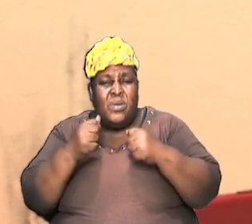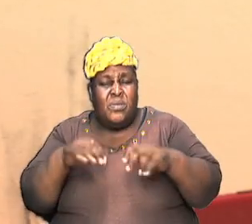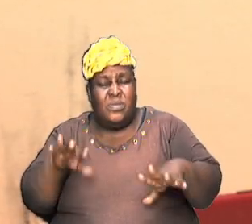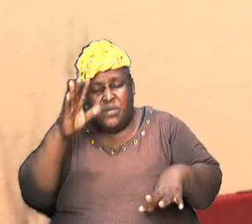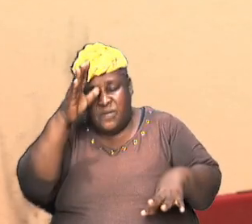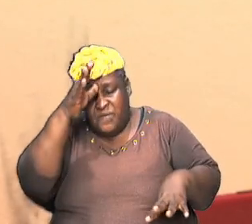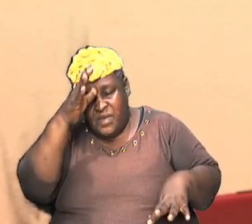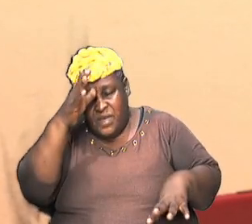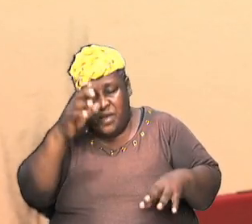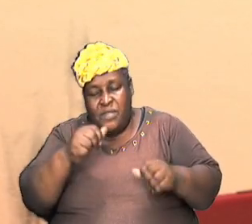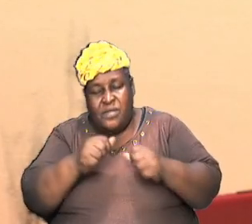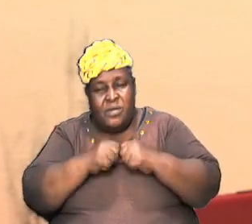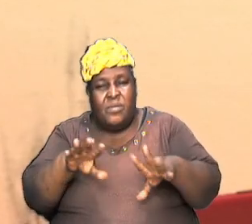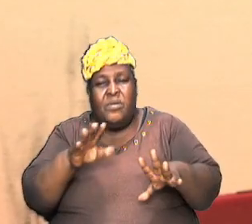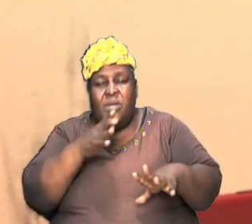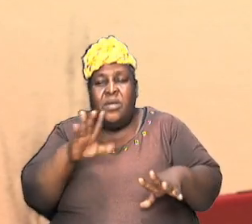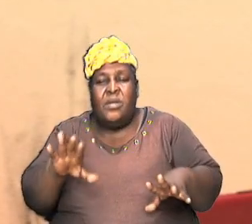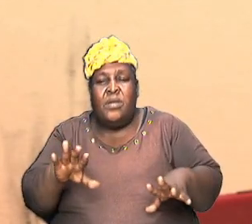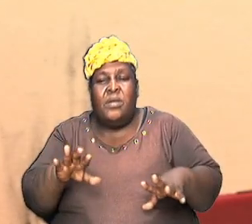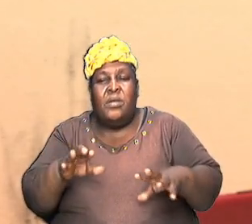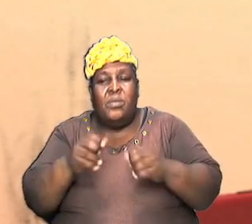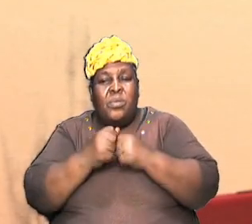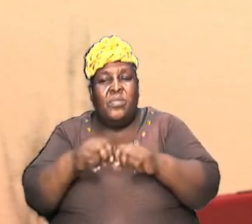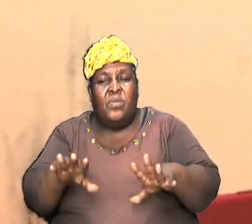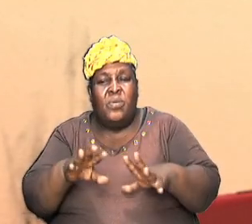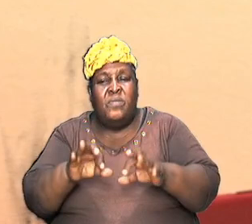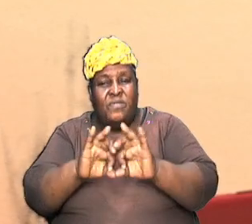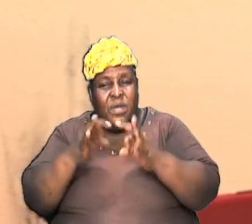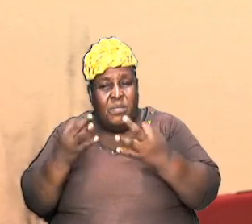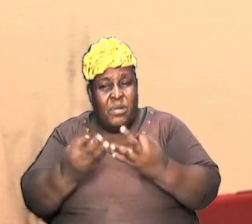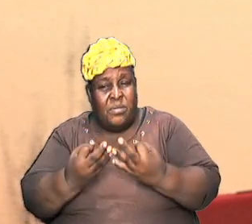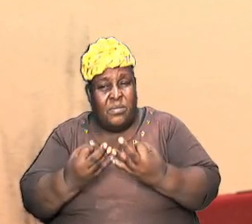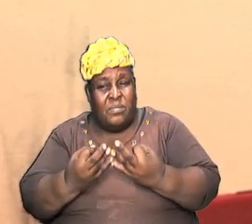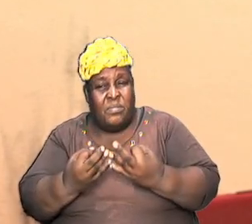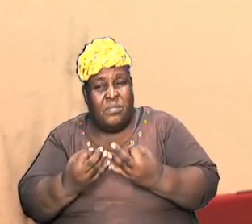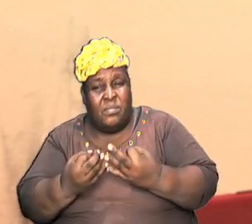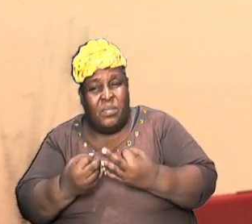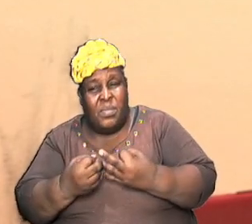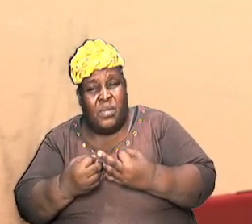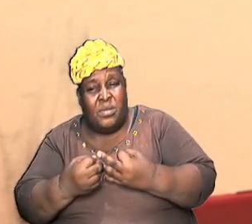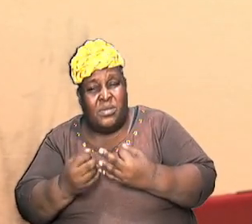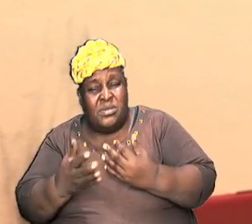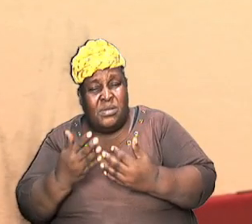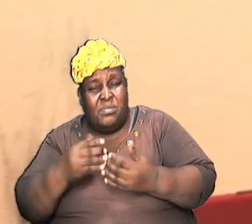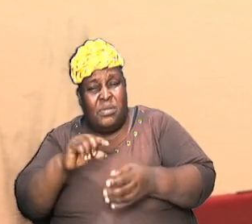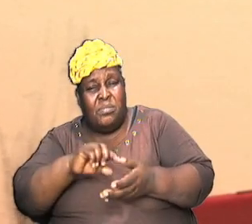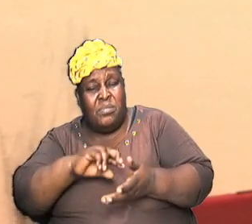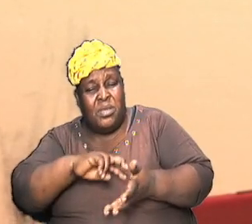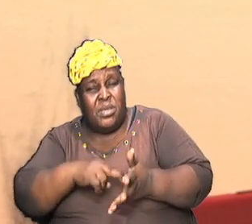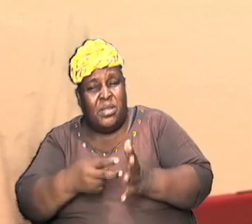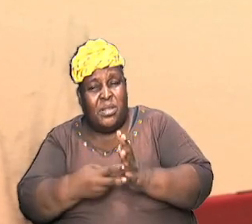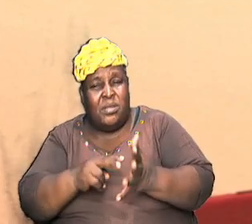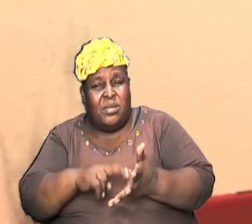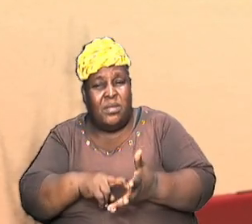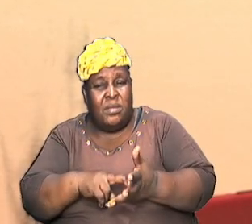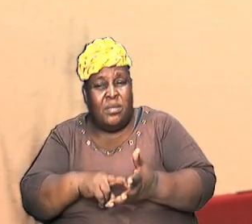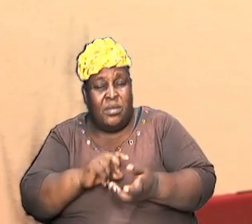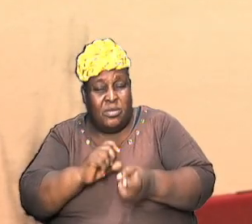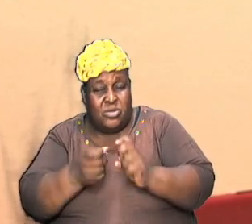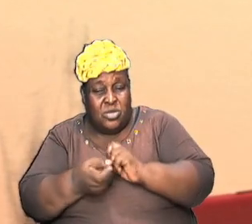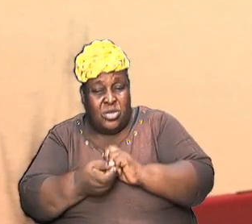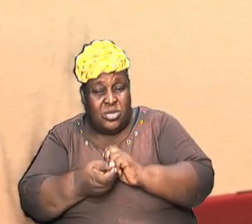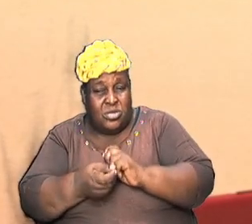mother without descent it might simply mean and in some translation it is written that way